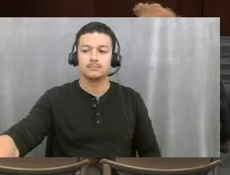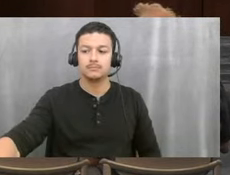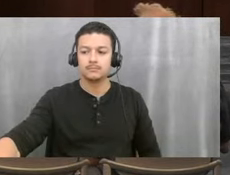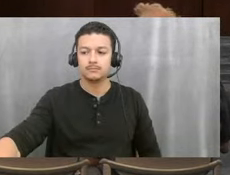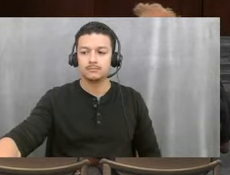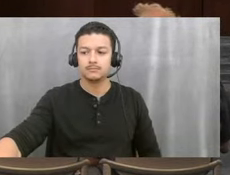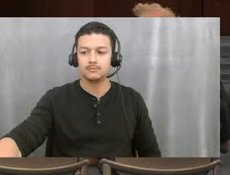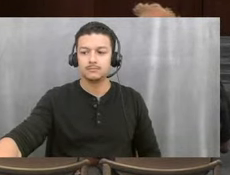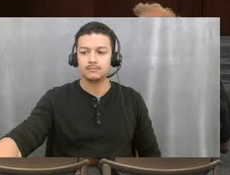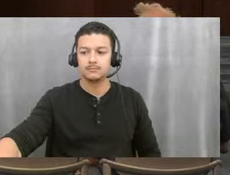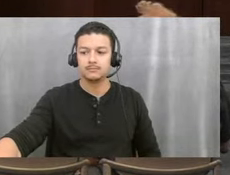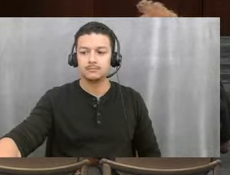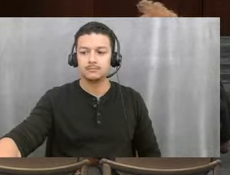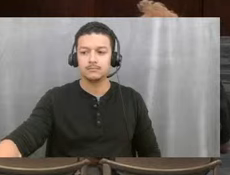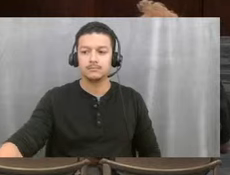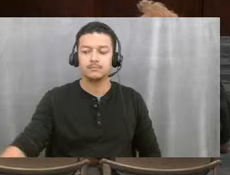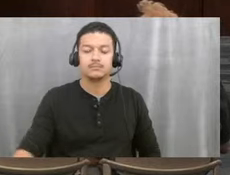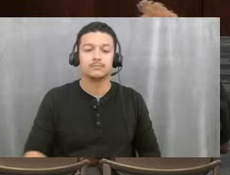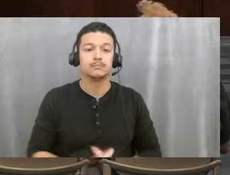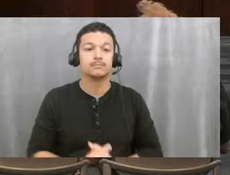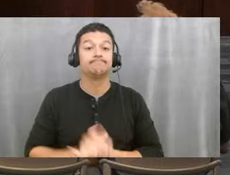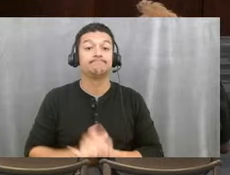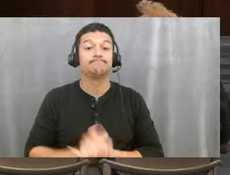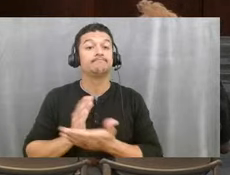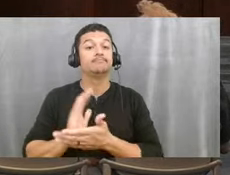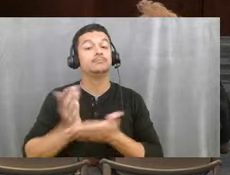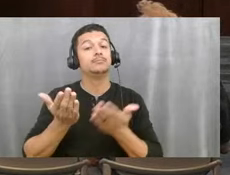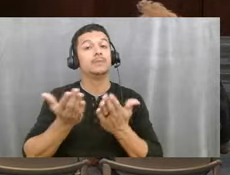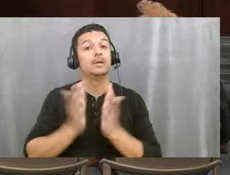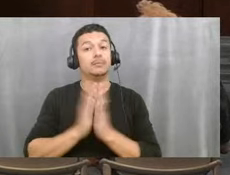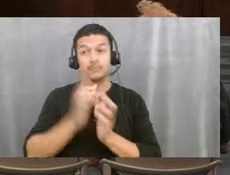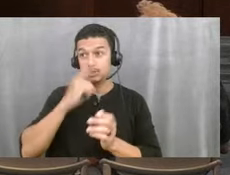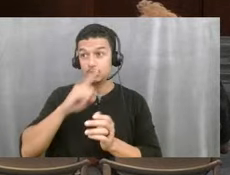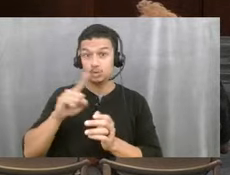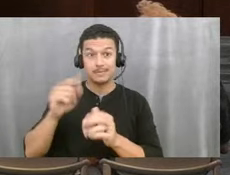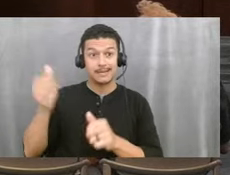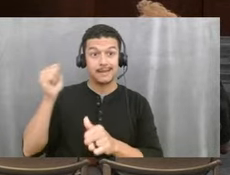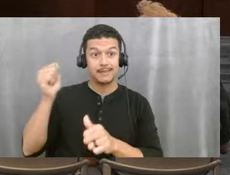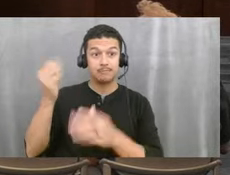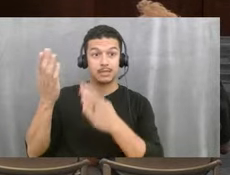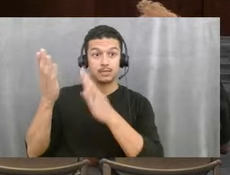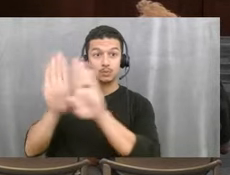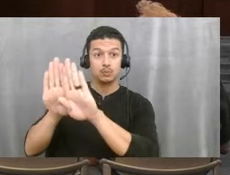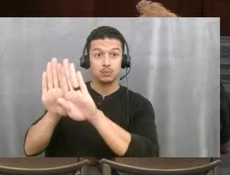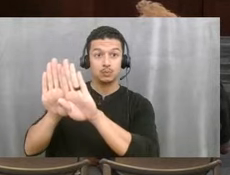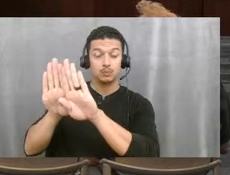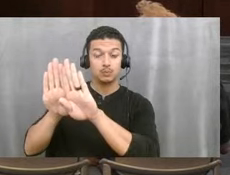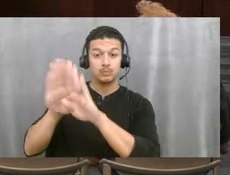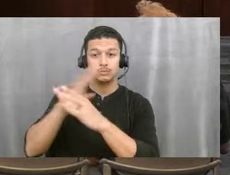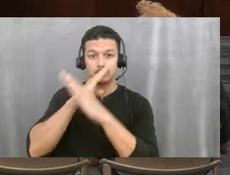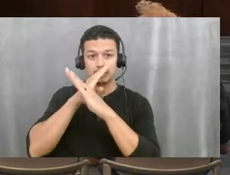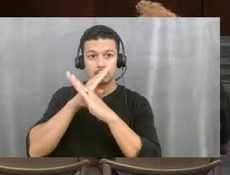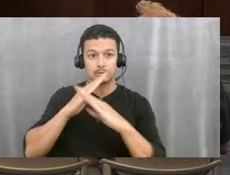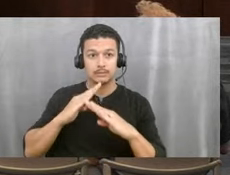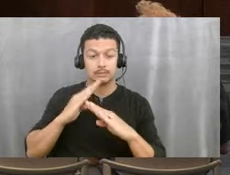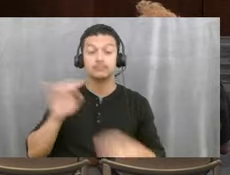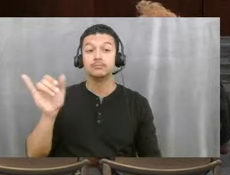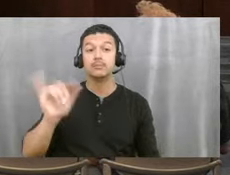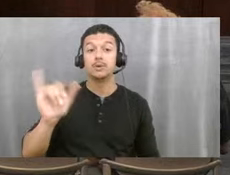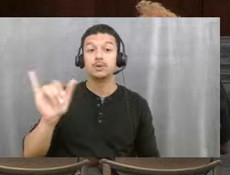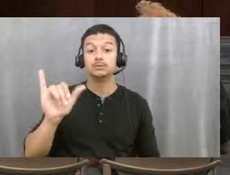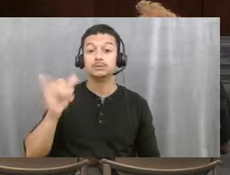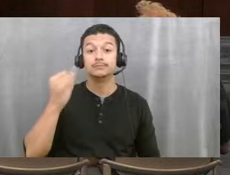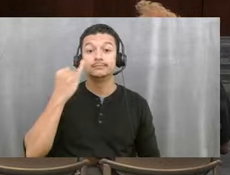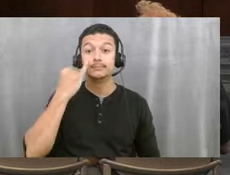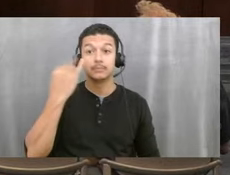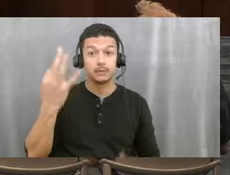All right, I'm going to ask if we could please close the doors in the back so we can have some silence. And if we could, IT, begin the